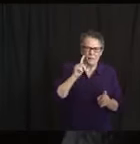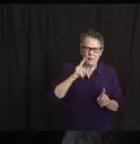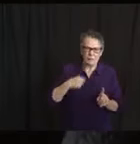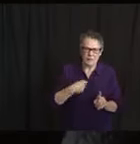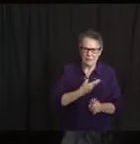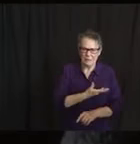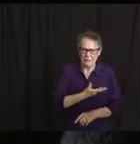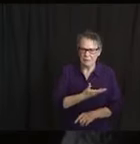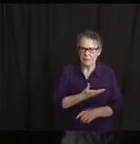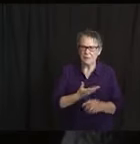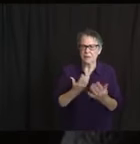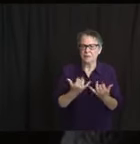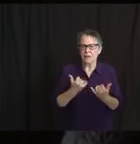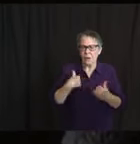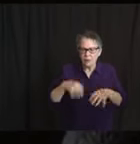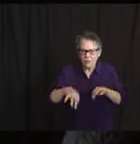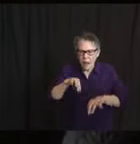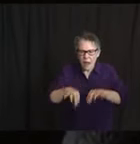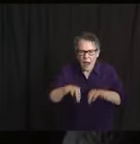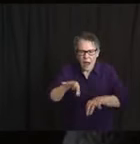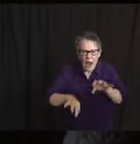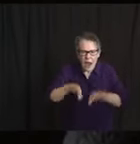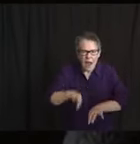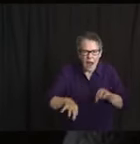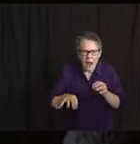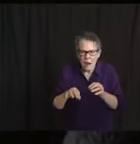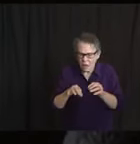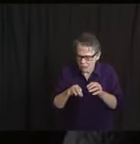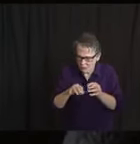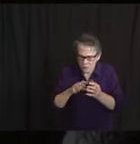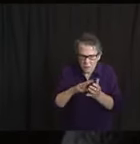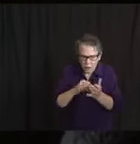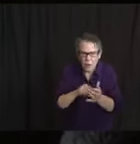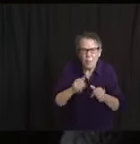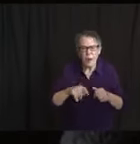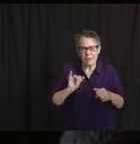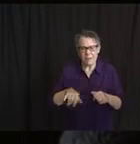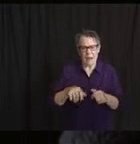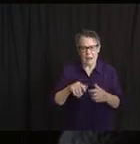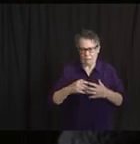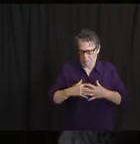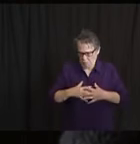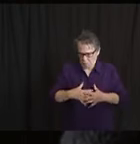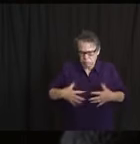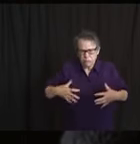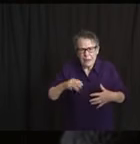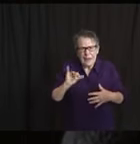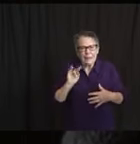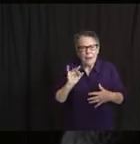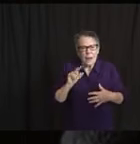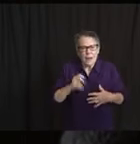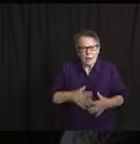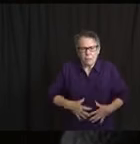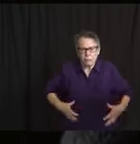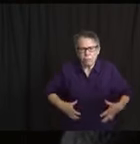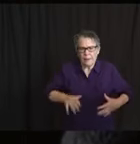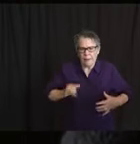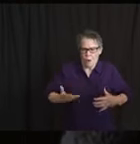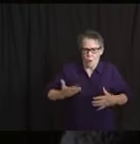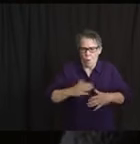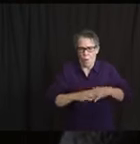syndrome in children, and there certainly are some overlaps with the condition known as Kawasaki disease. So,